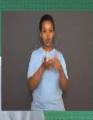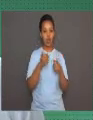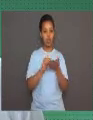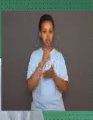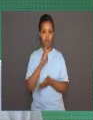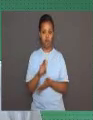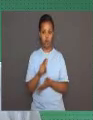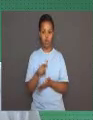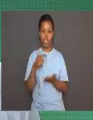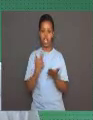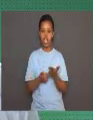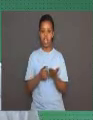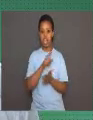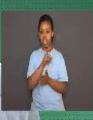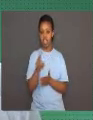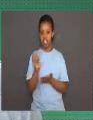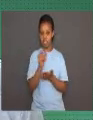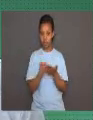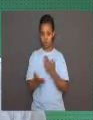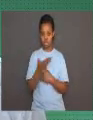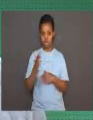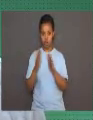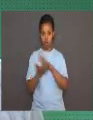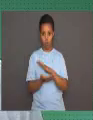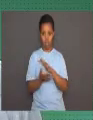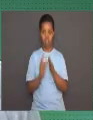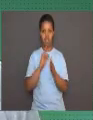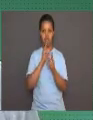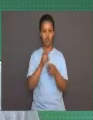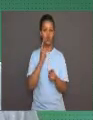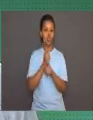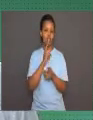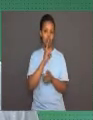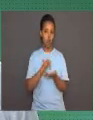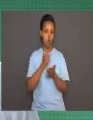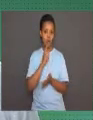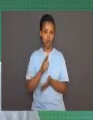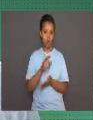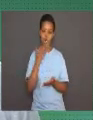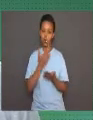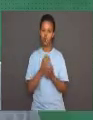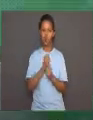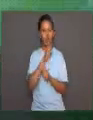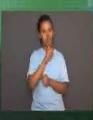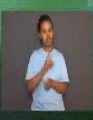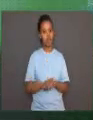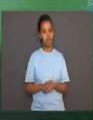If this was what you wrote down, then you answered correctly. Great work today, students.